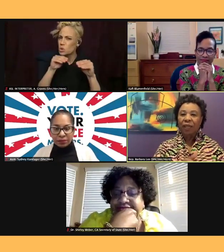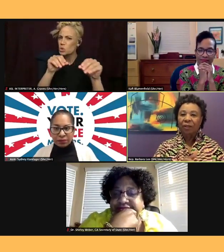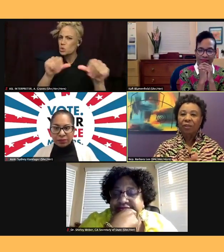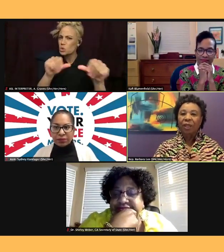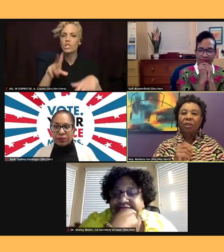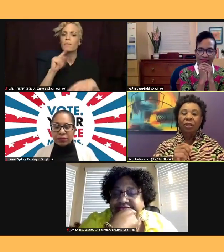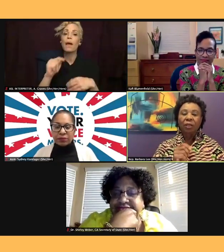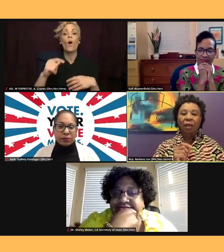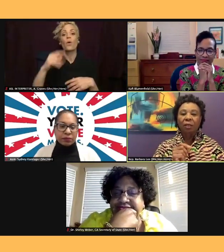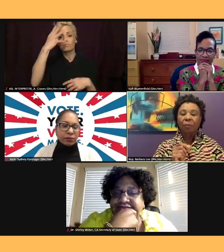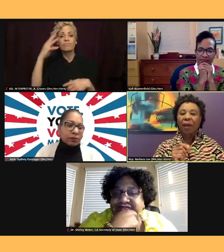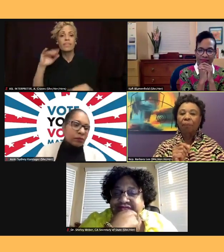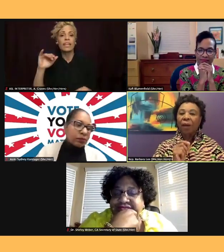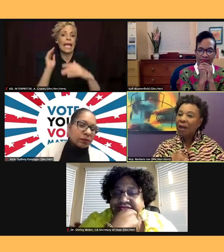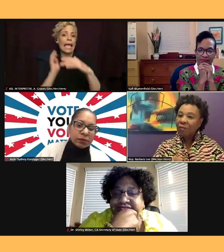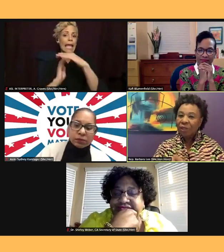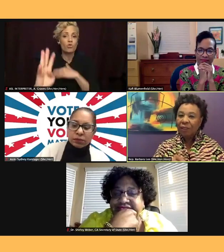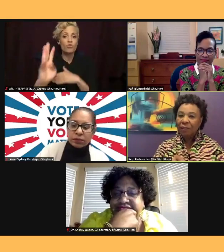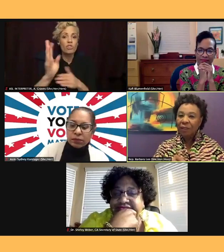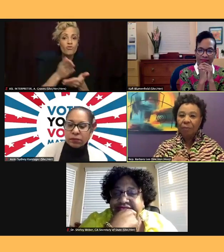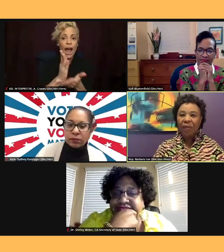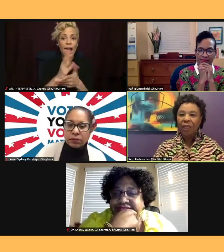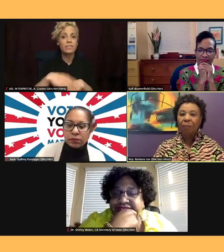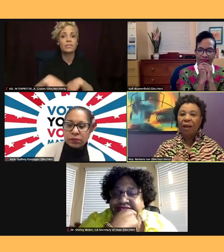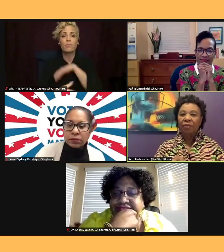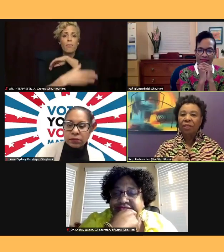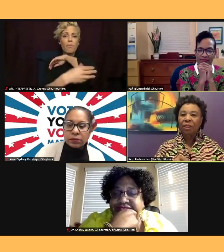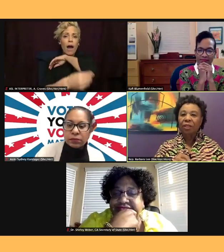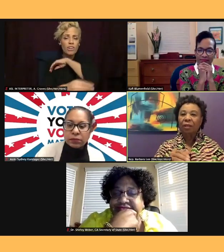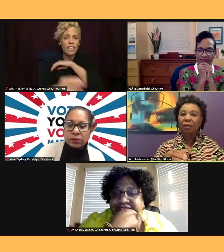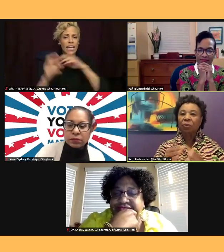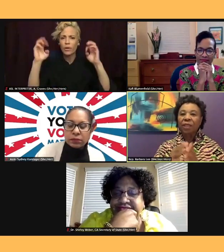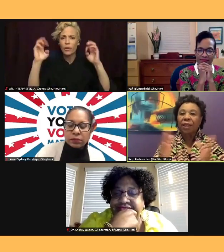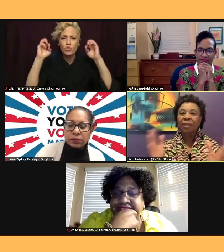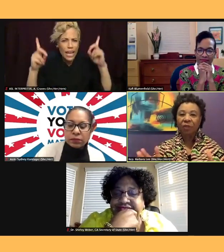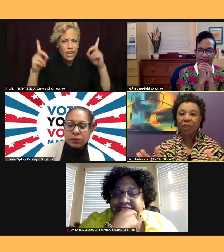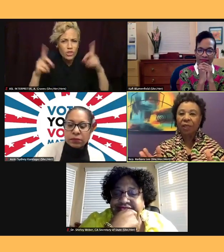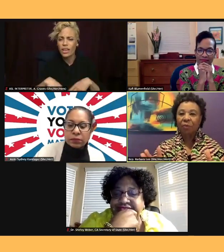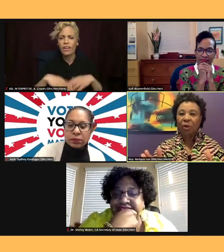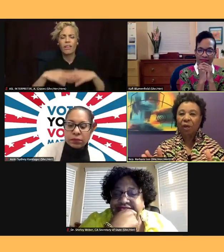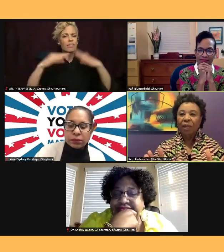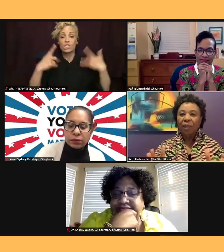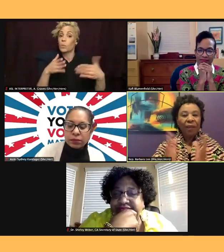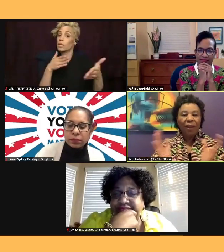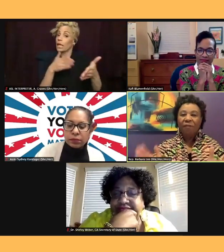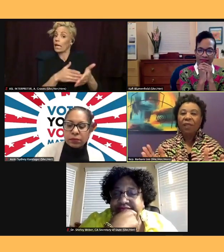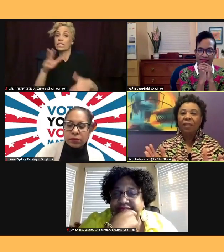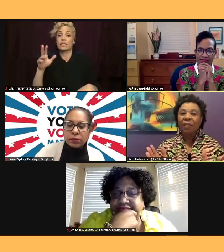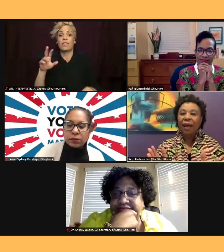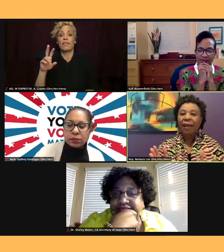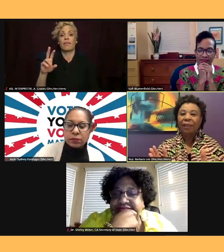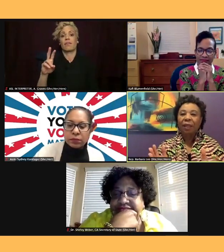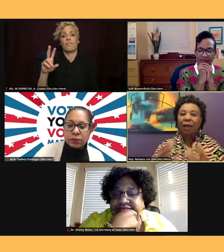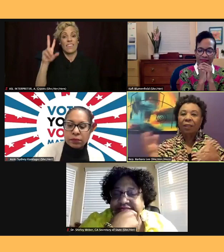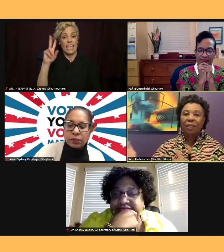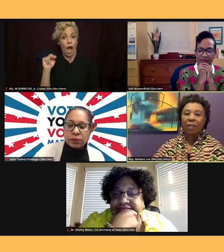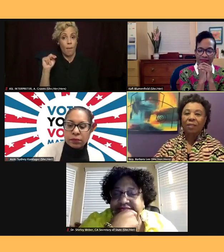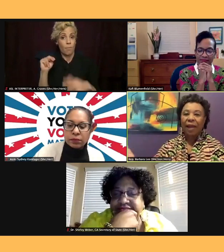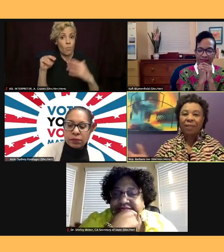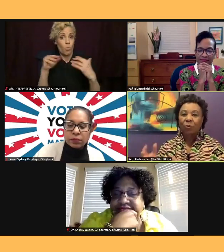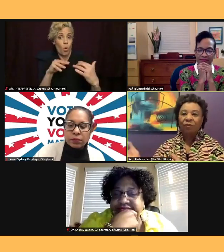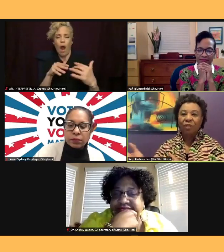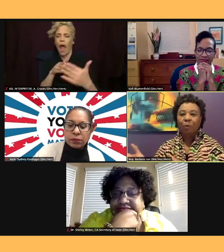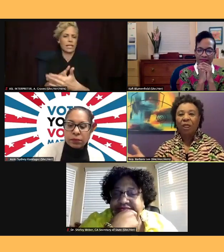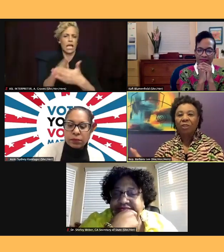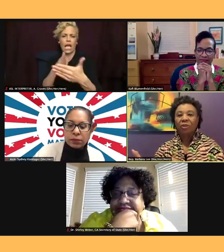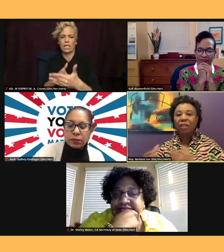talked about poverty, eliminating poverty. She was against the Vietnam War. Everything that I thought these other guys weren't even speaking to.